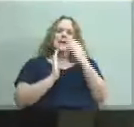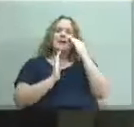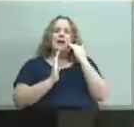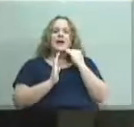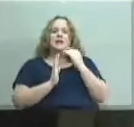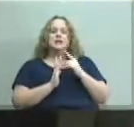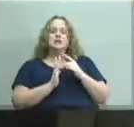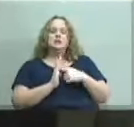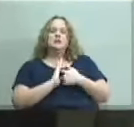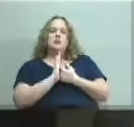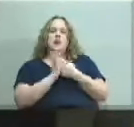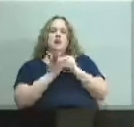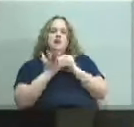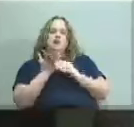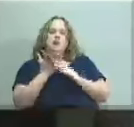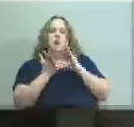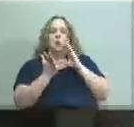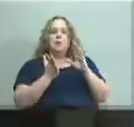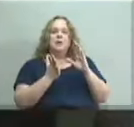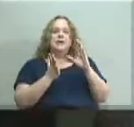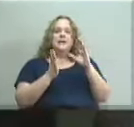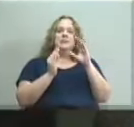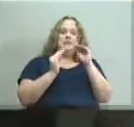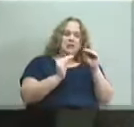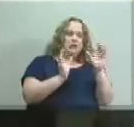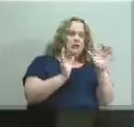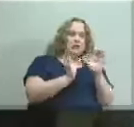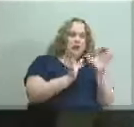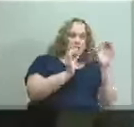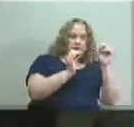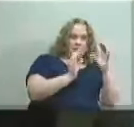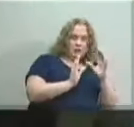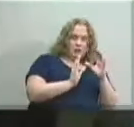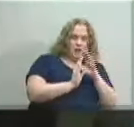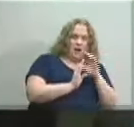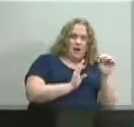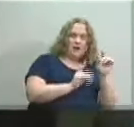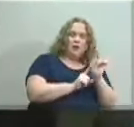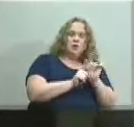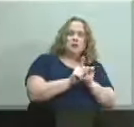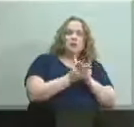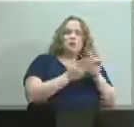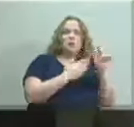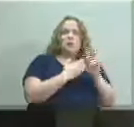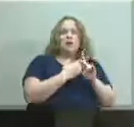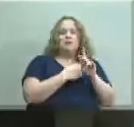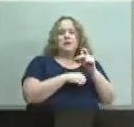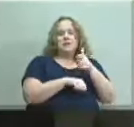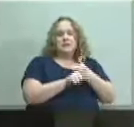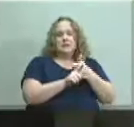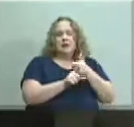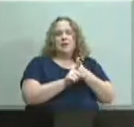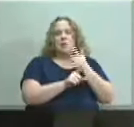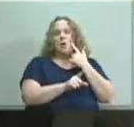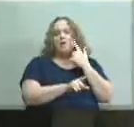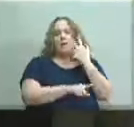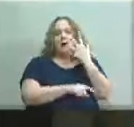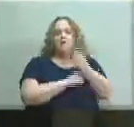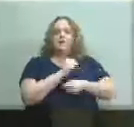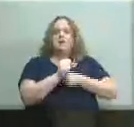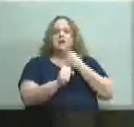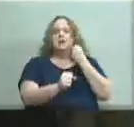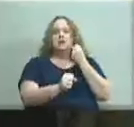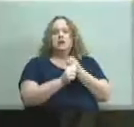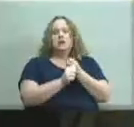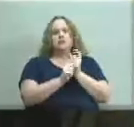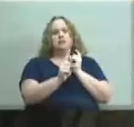students will be taught by a certified teacher but it's a program that will go over a five-year period it'll take us five years